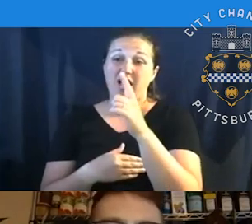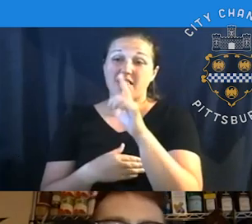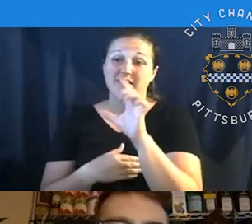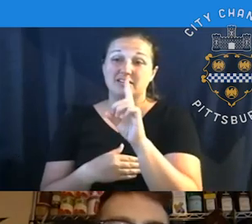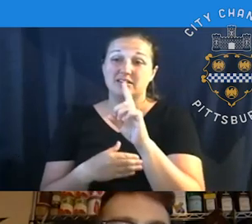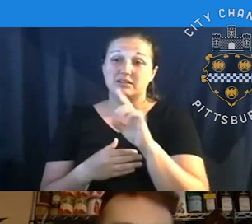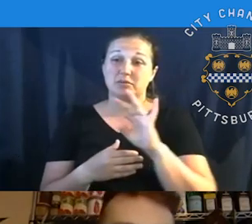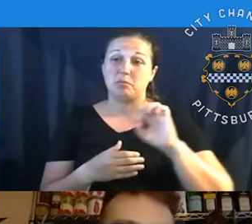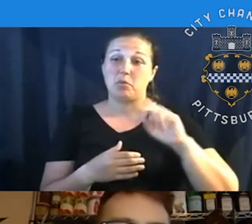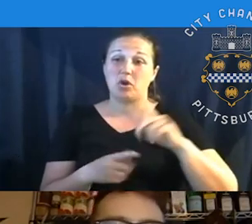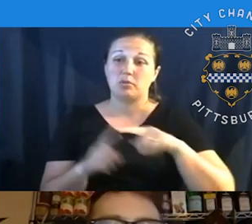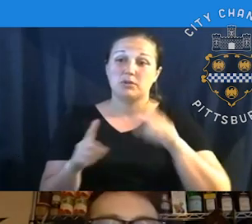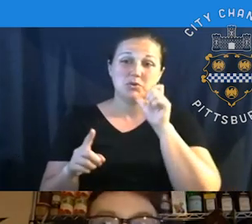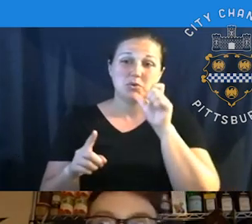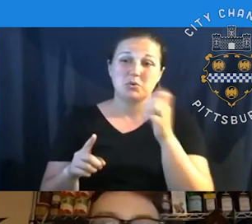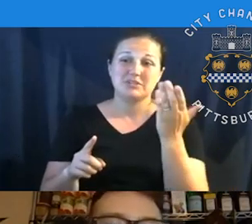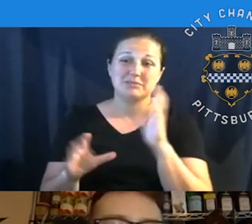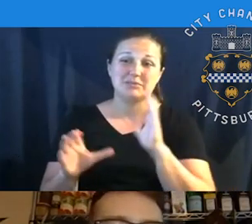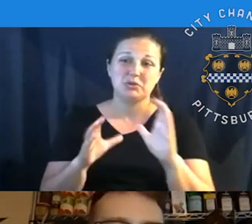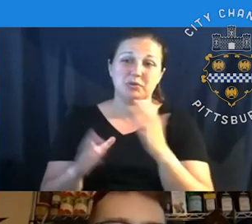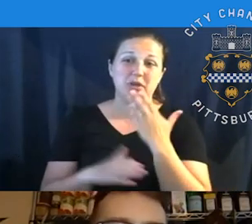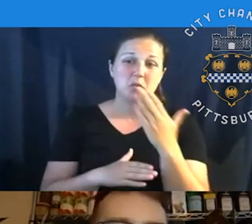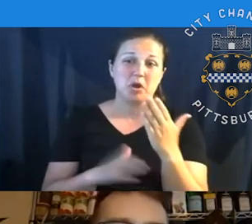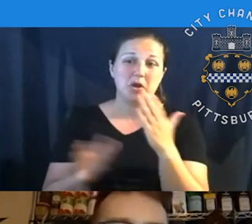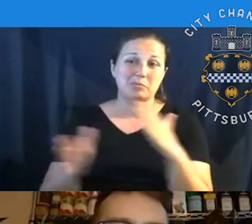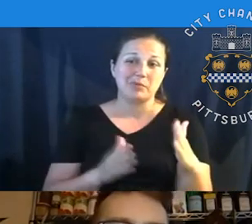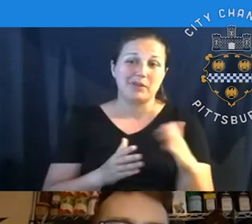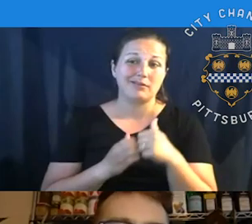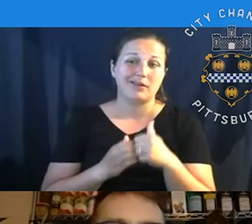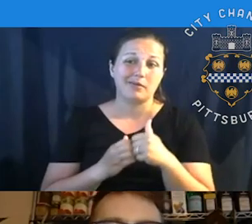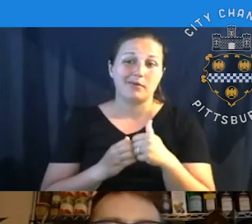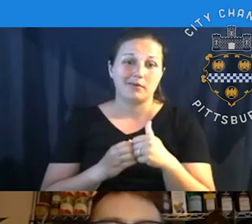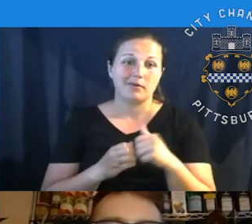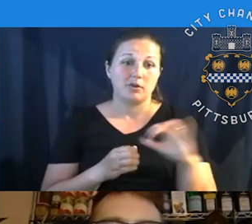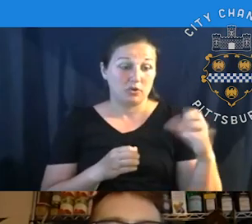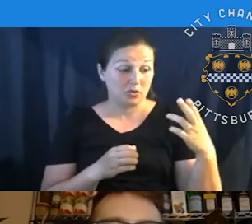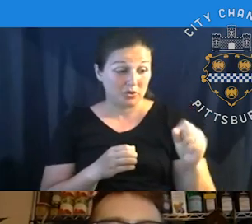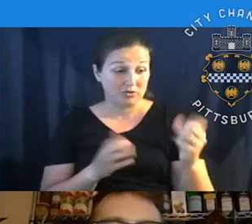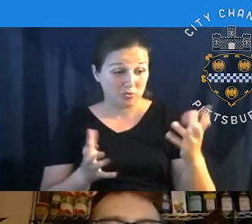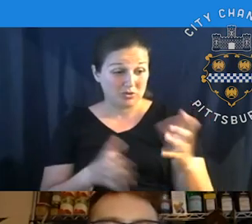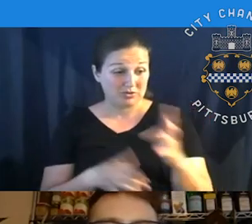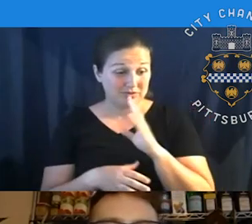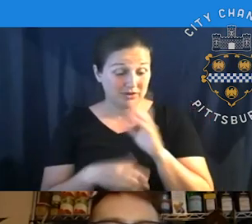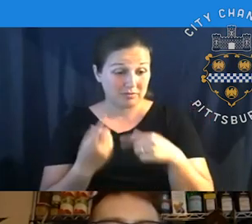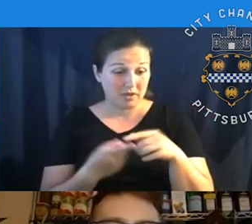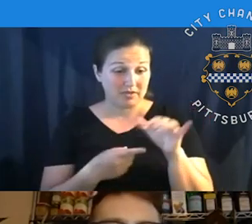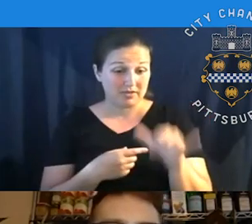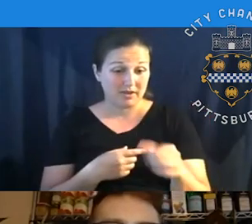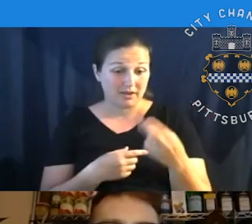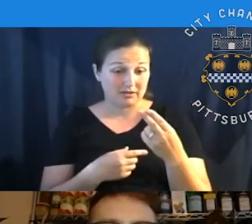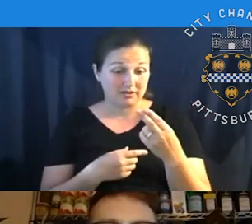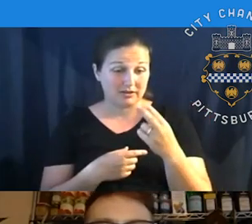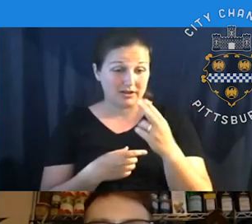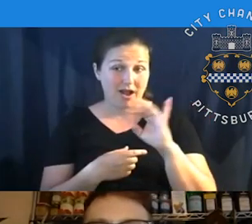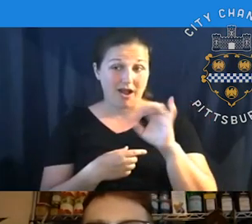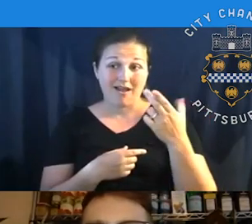coordinated planning process. Um, Chris, do you want to talk about any of the, the projects kind of happening right now around Highland Park? I know